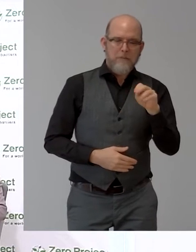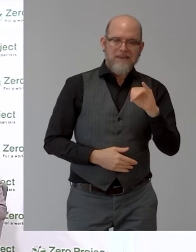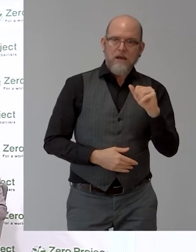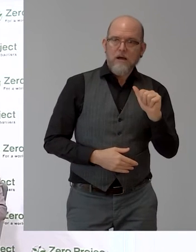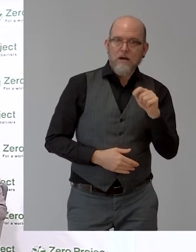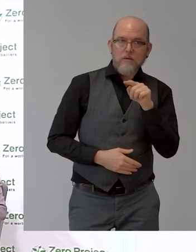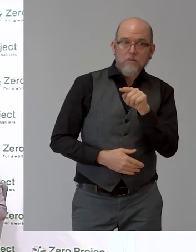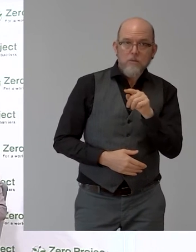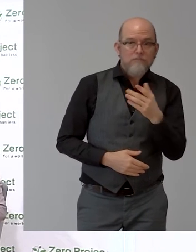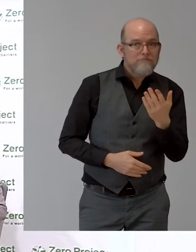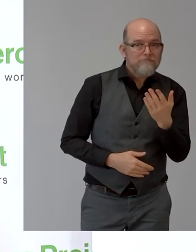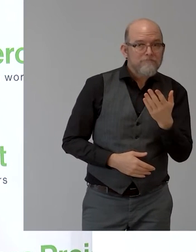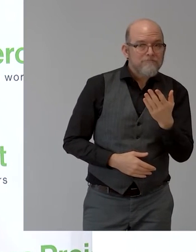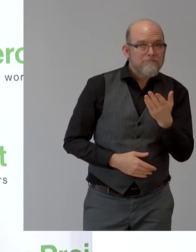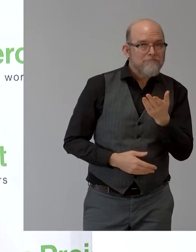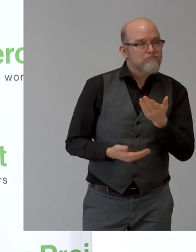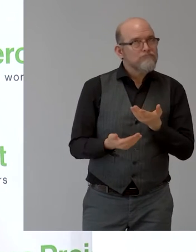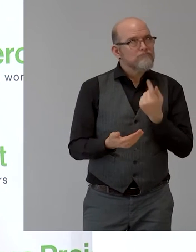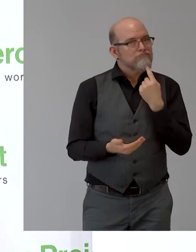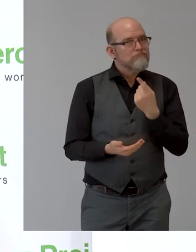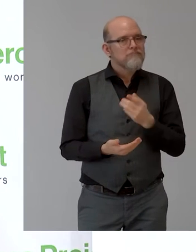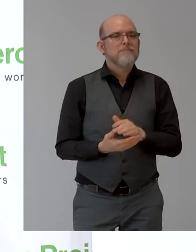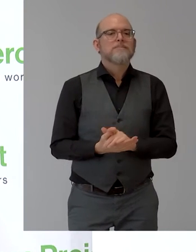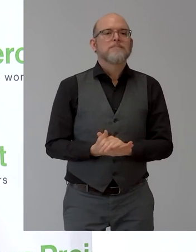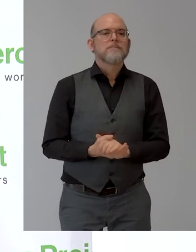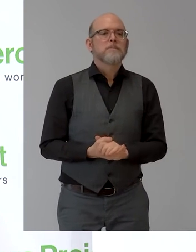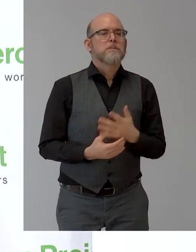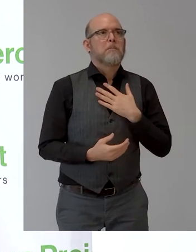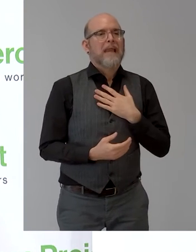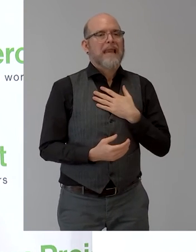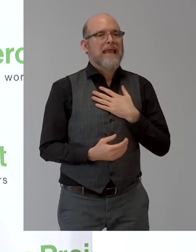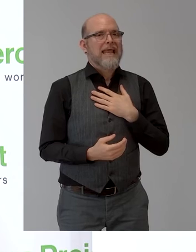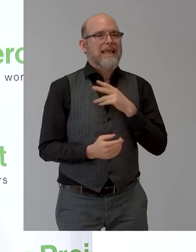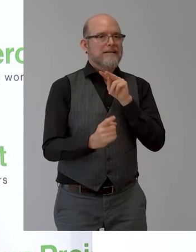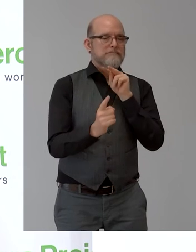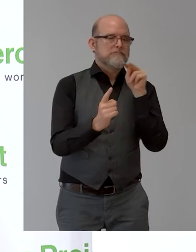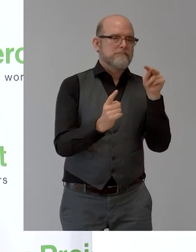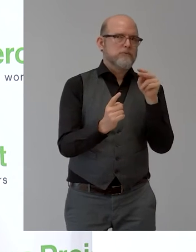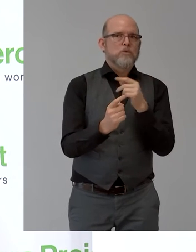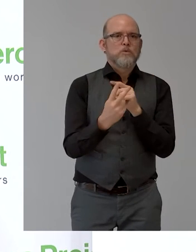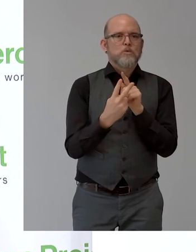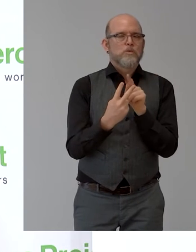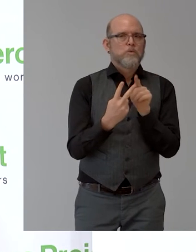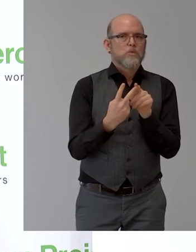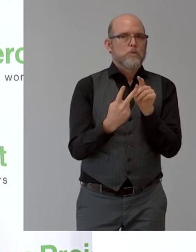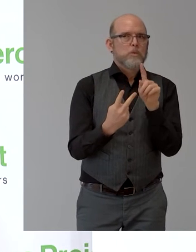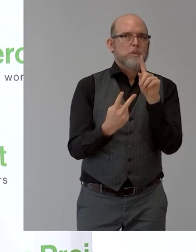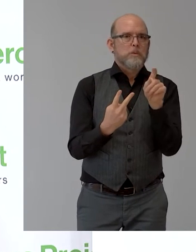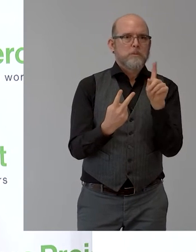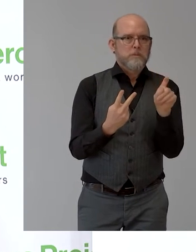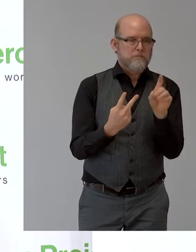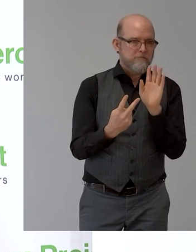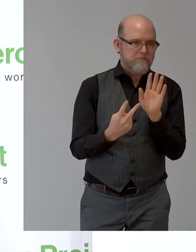Thank you. In my perspective, I have two questions that come to my mind. One would be,